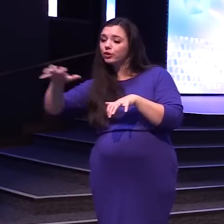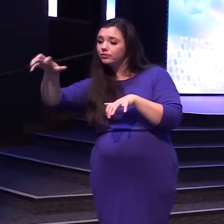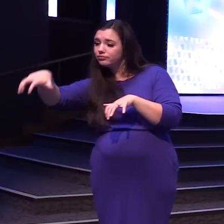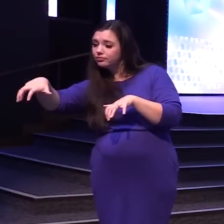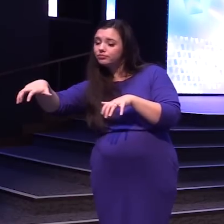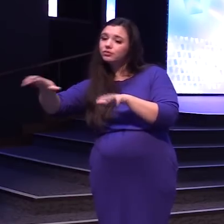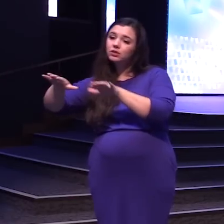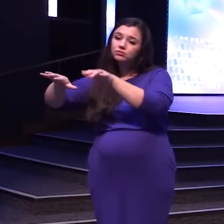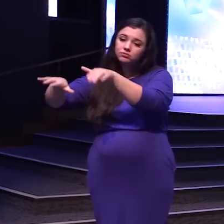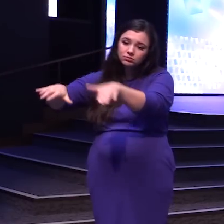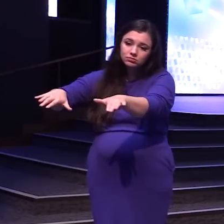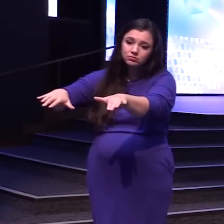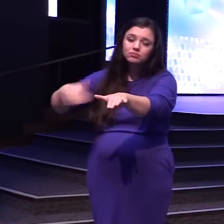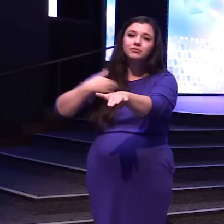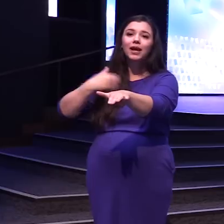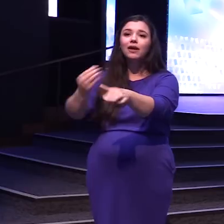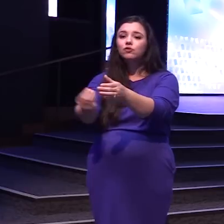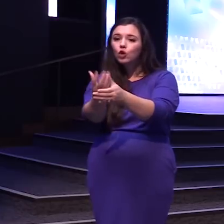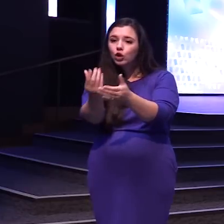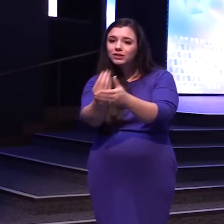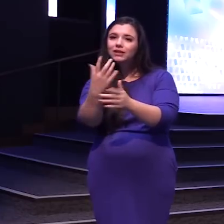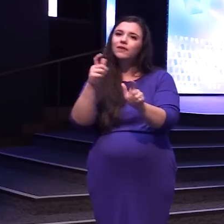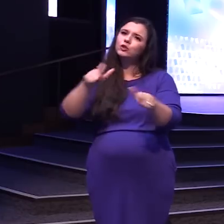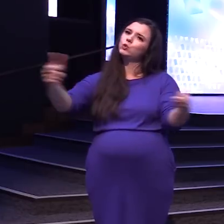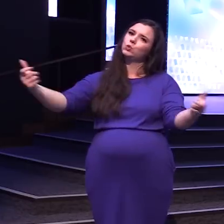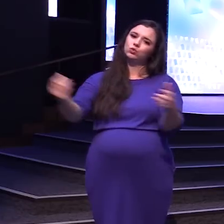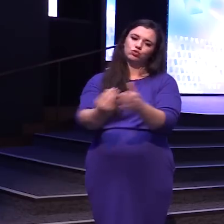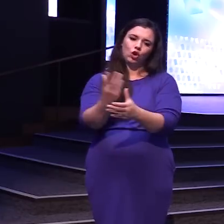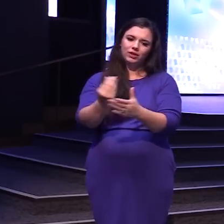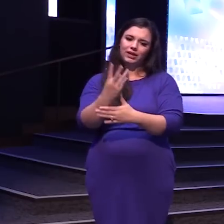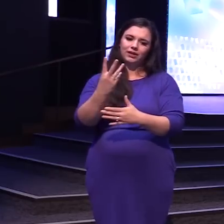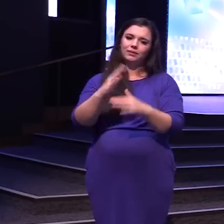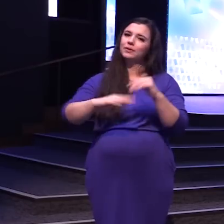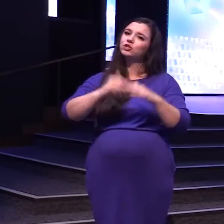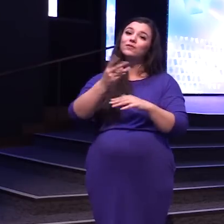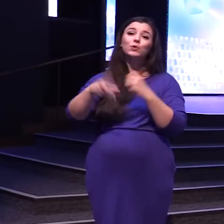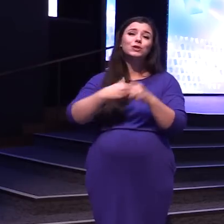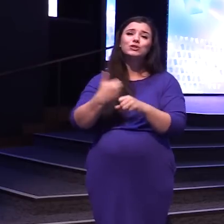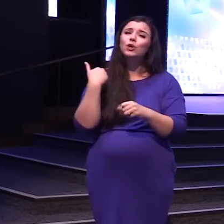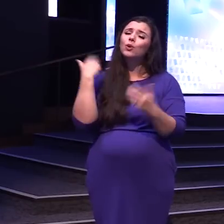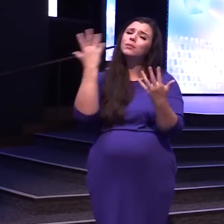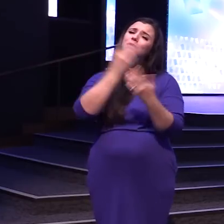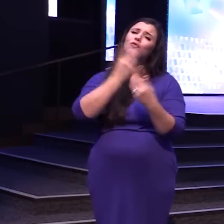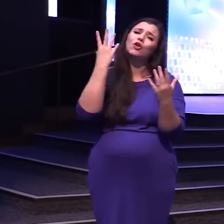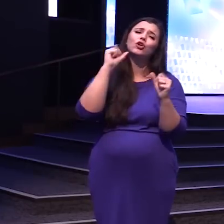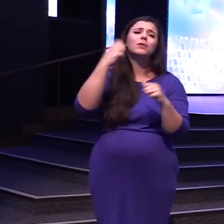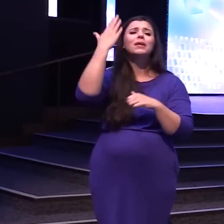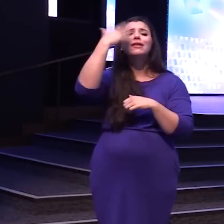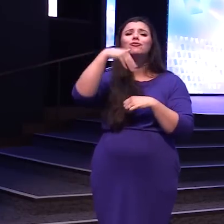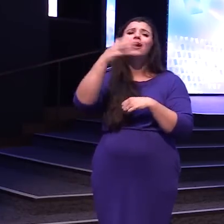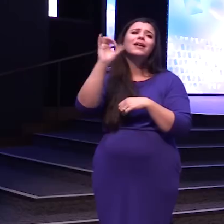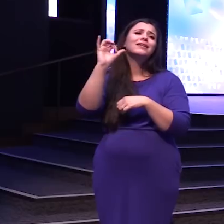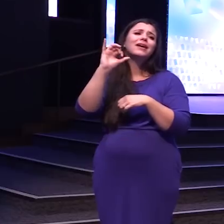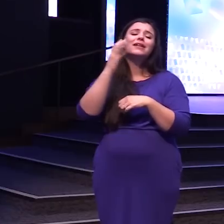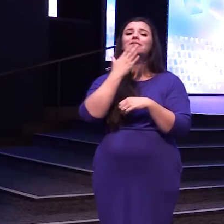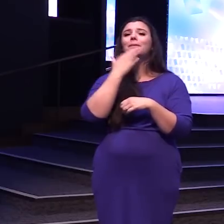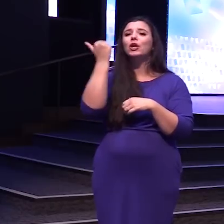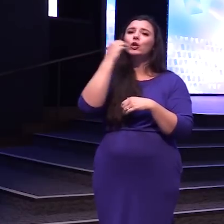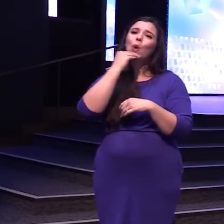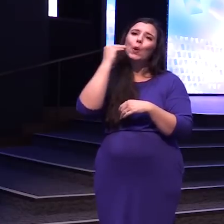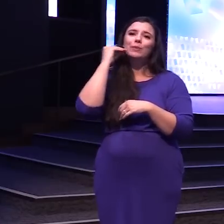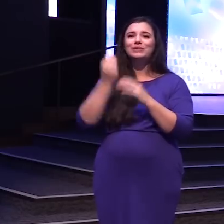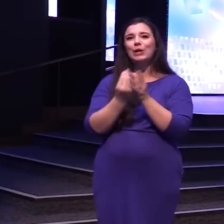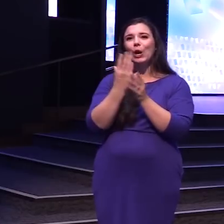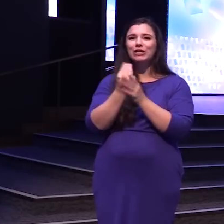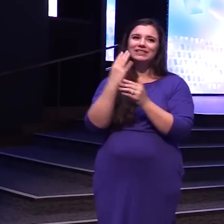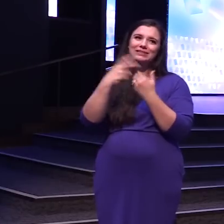bit And there's our garden We have this huge garden Y'all a couple years ago It was beautiful It could have been On the front of like Better homes and gardens It